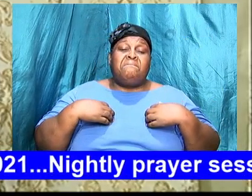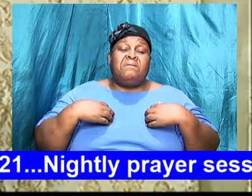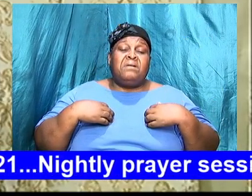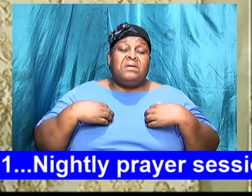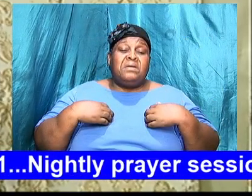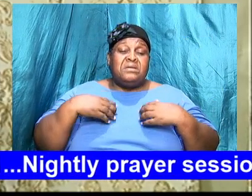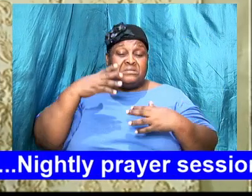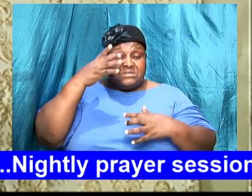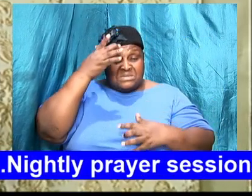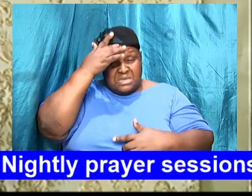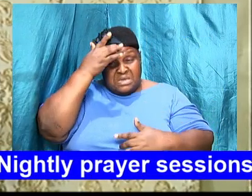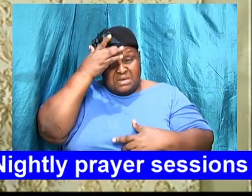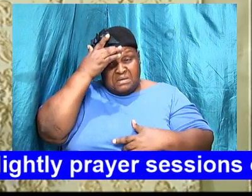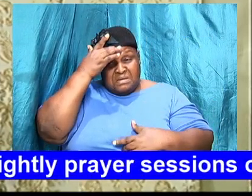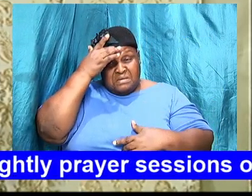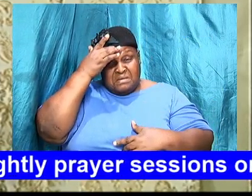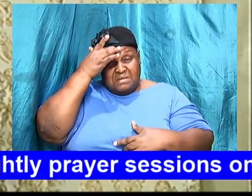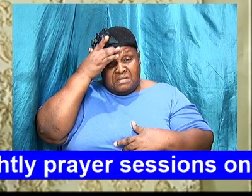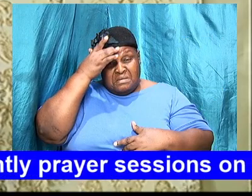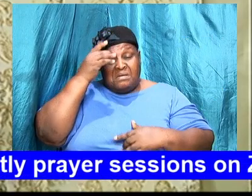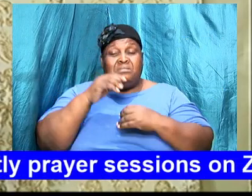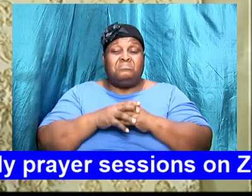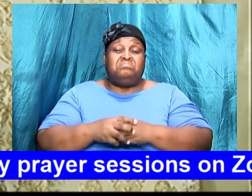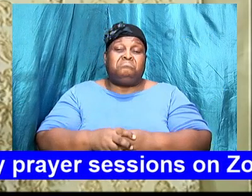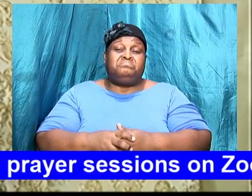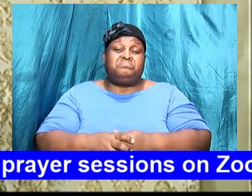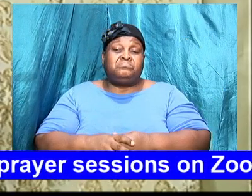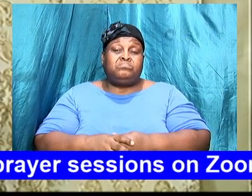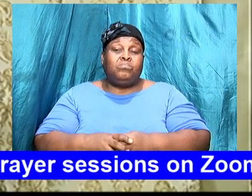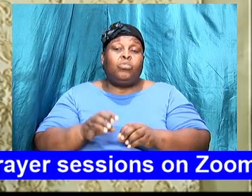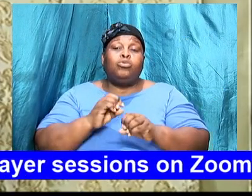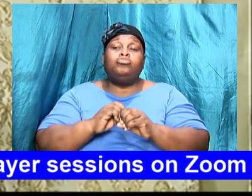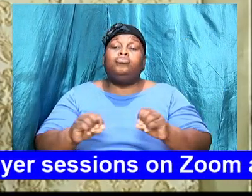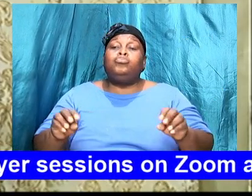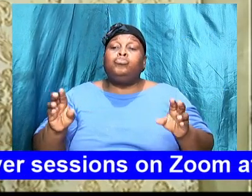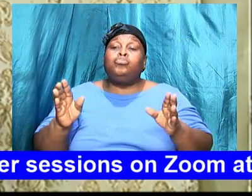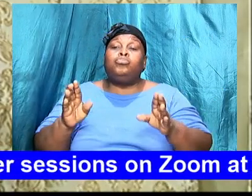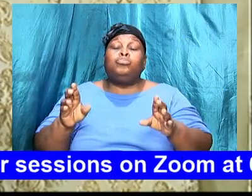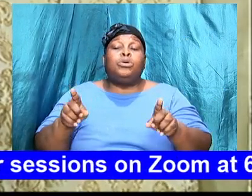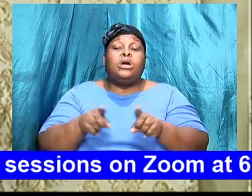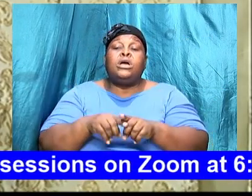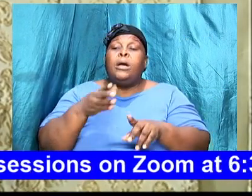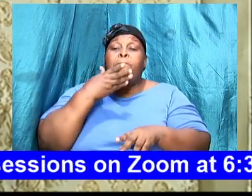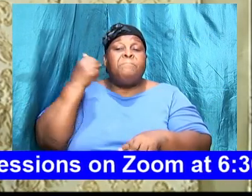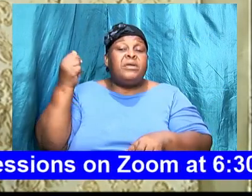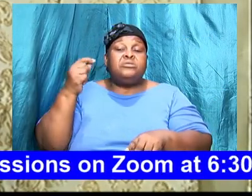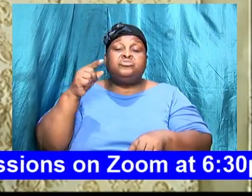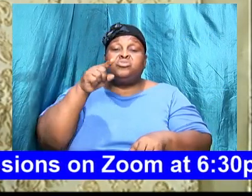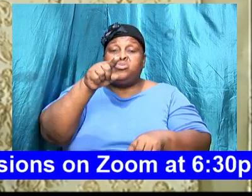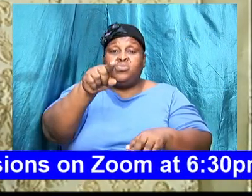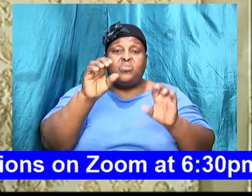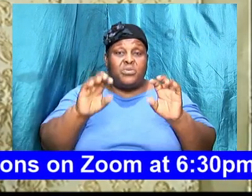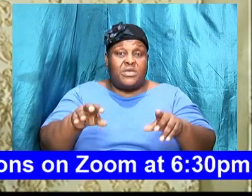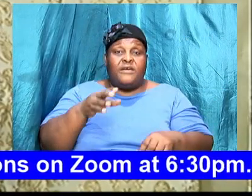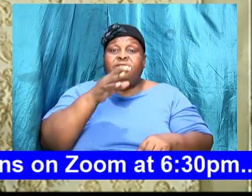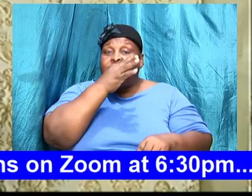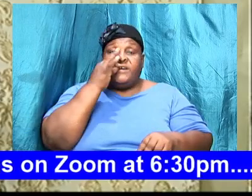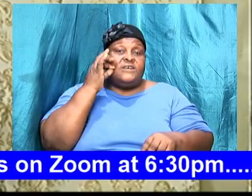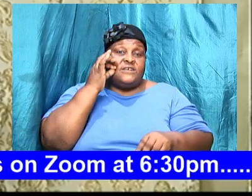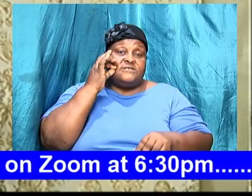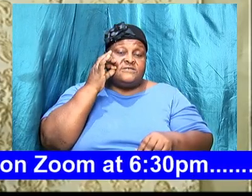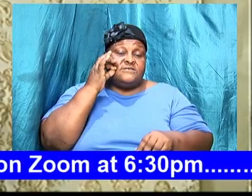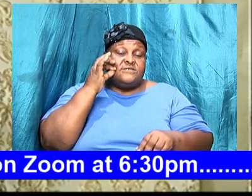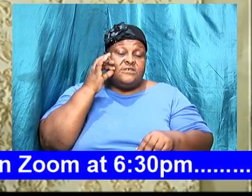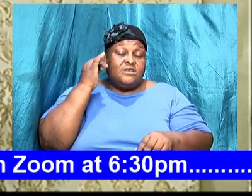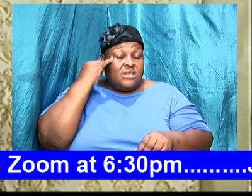fast but if you have a medical condition look you do as best as you can do if you can do from 6 a.m. to